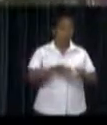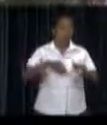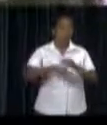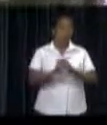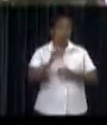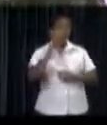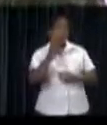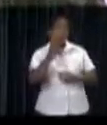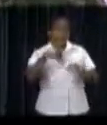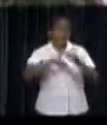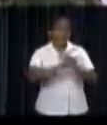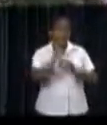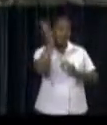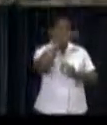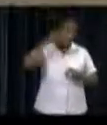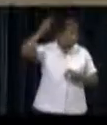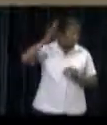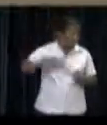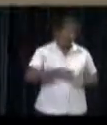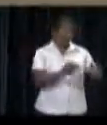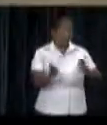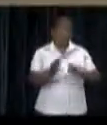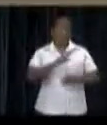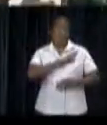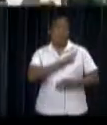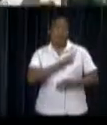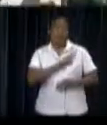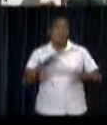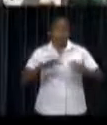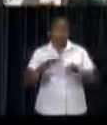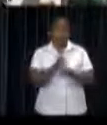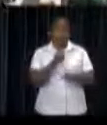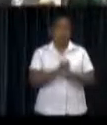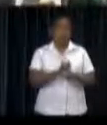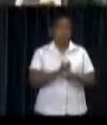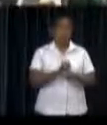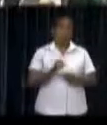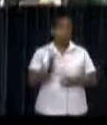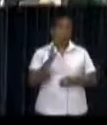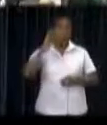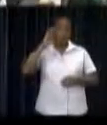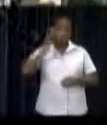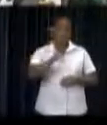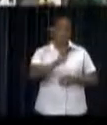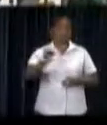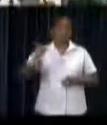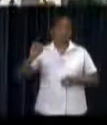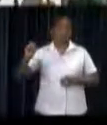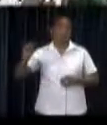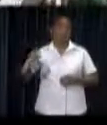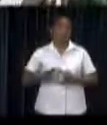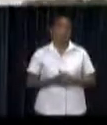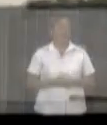not only in the inside waters of Surinamma, but in cooperation with the Coast Guard, also at sea.